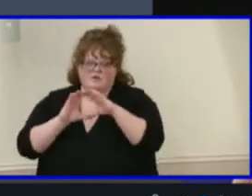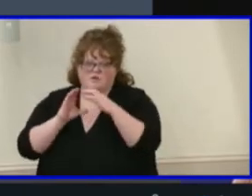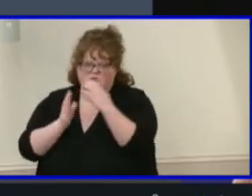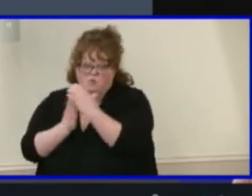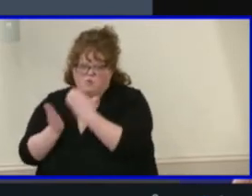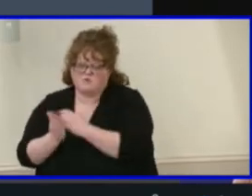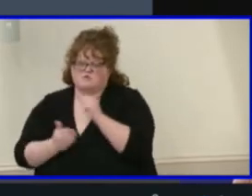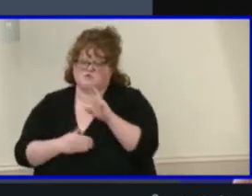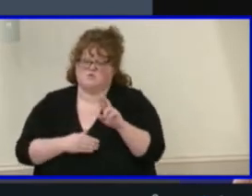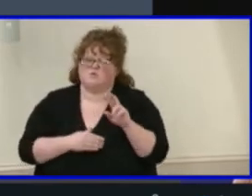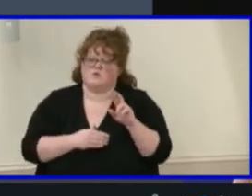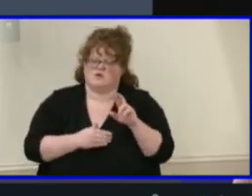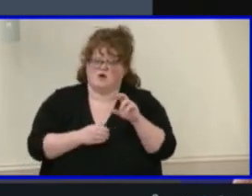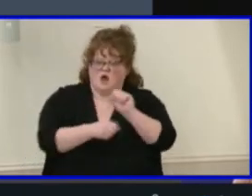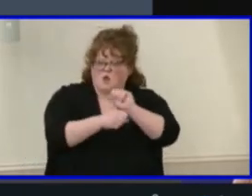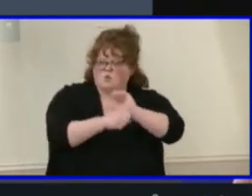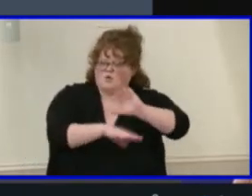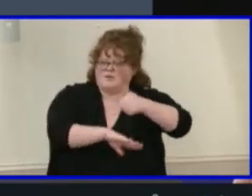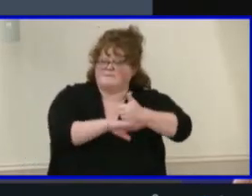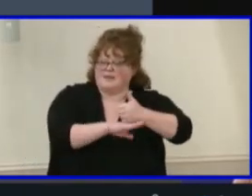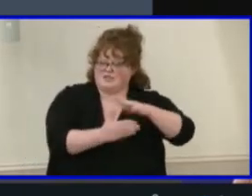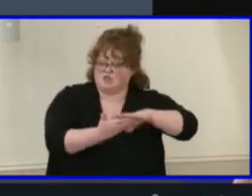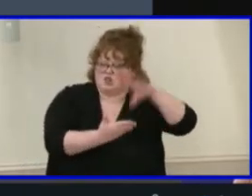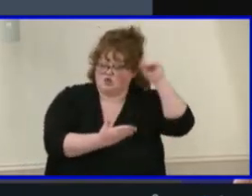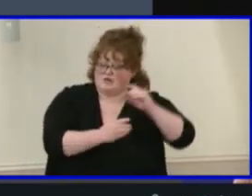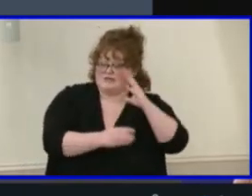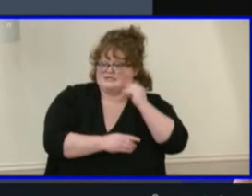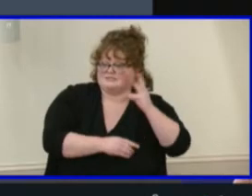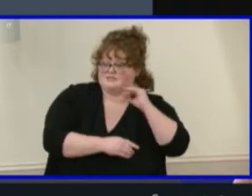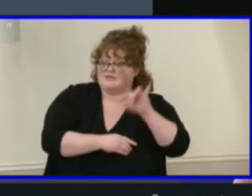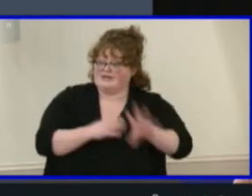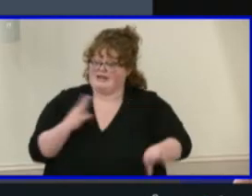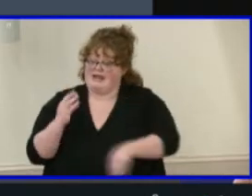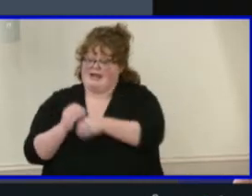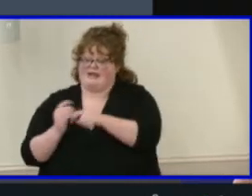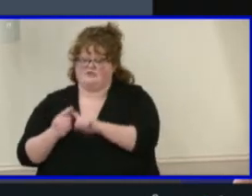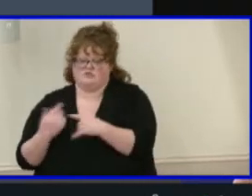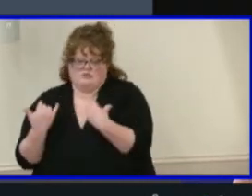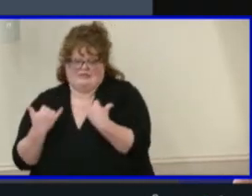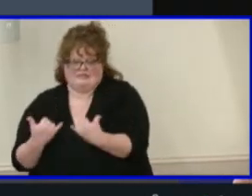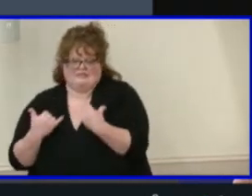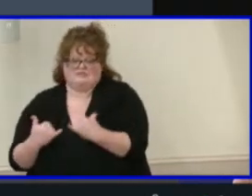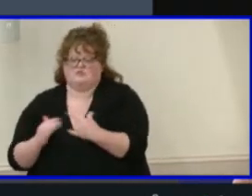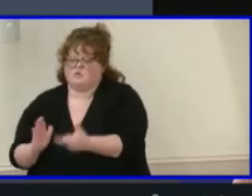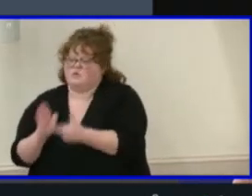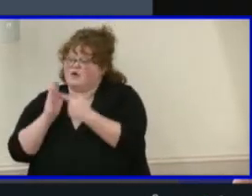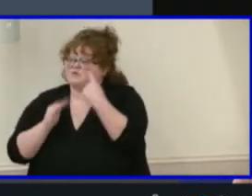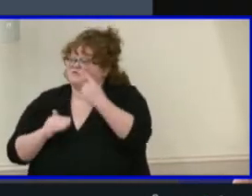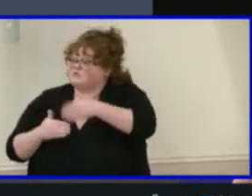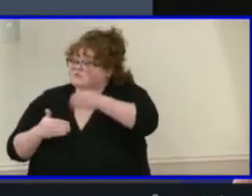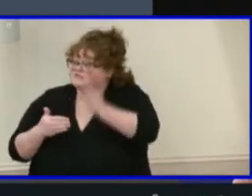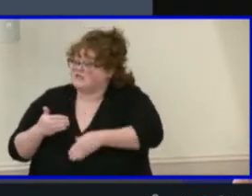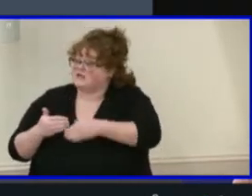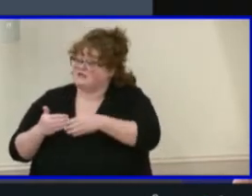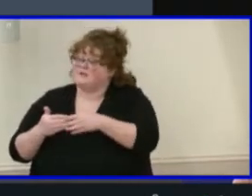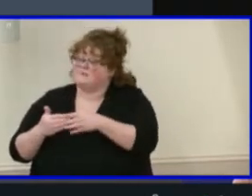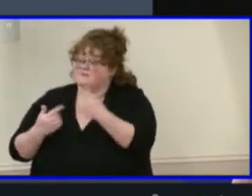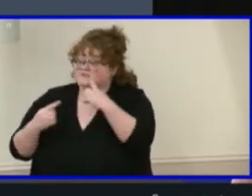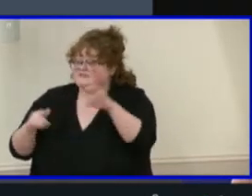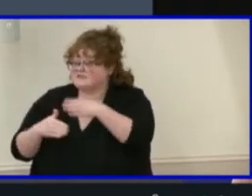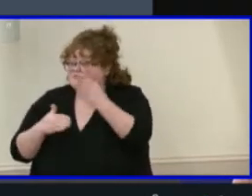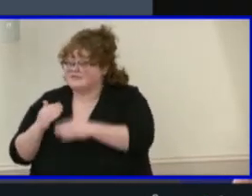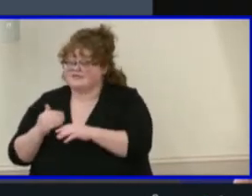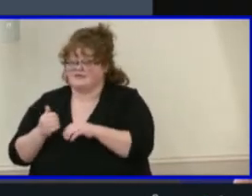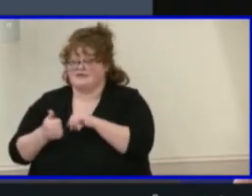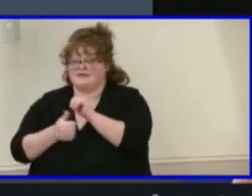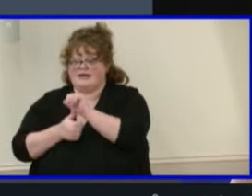learning experience to the existing requirement of successful completion of an AP, IB, IB, or